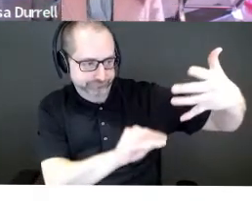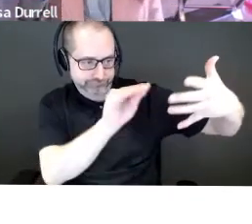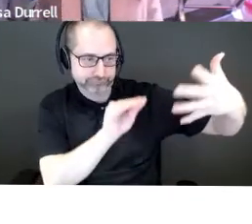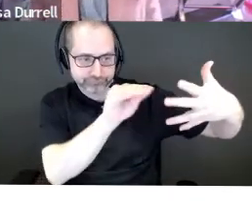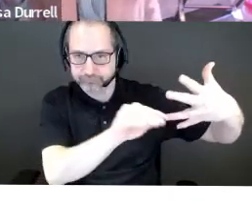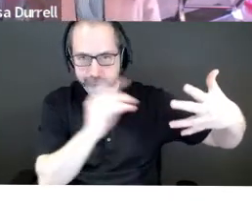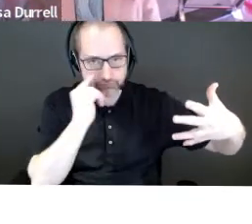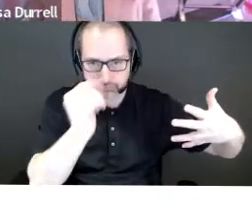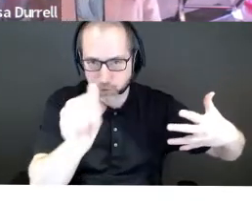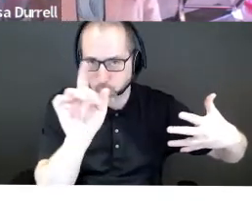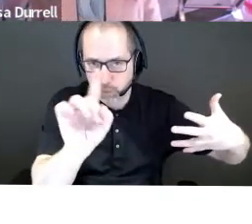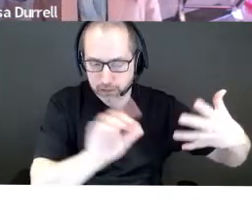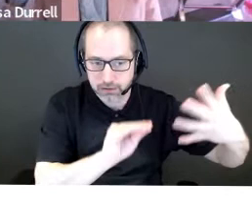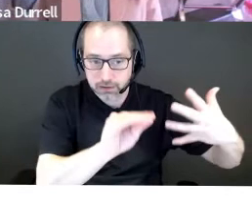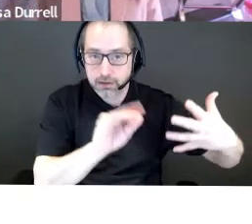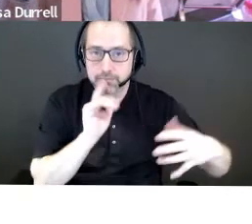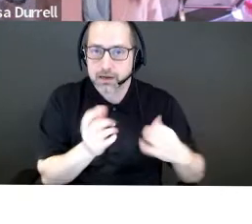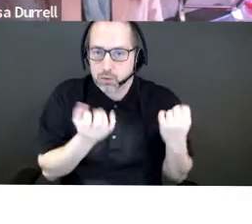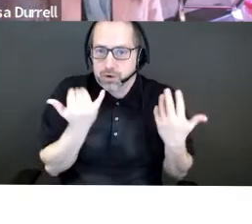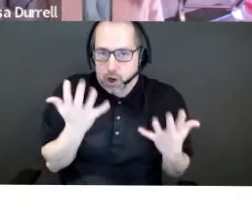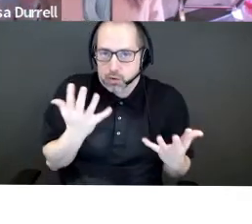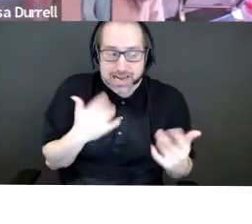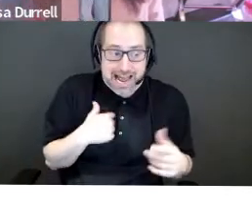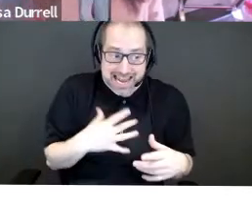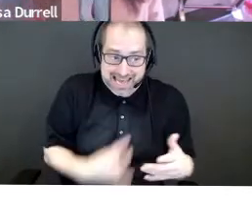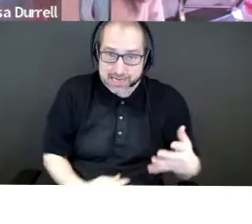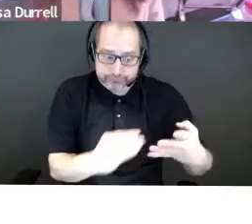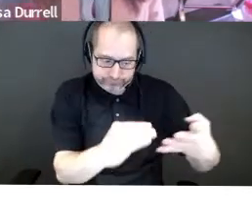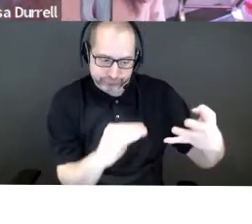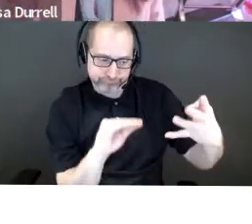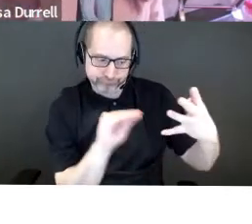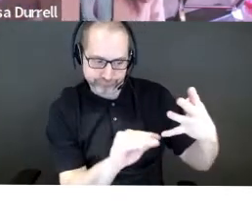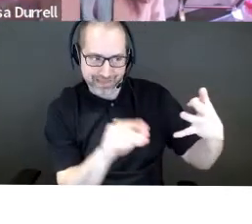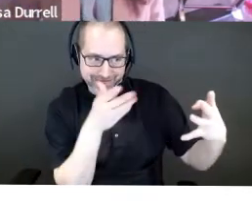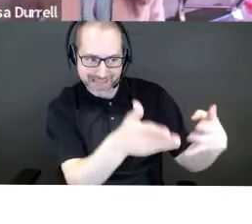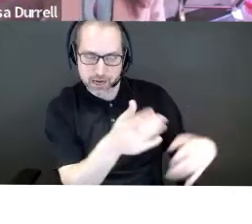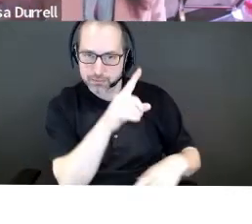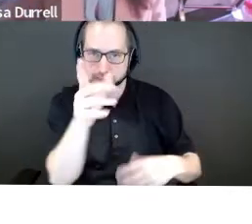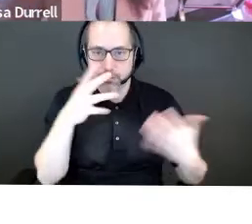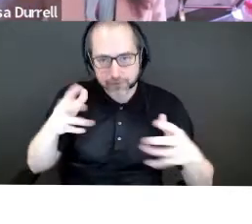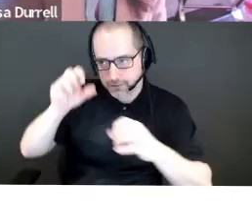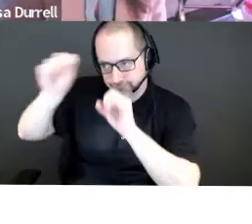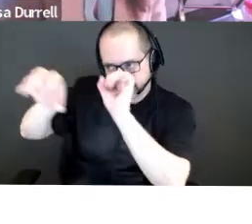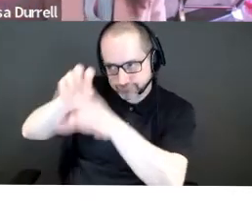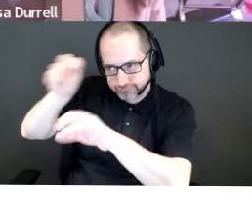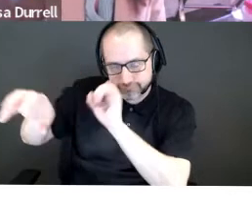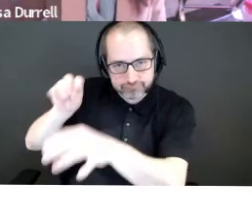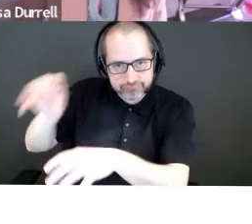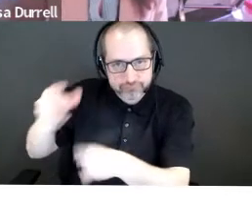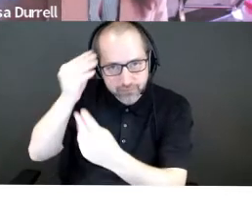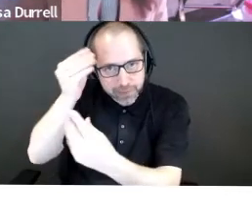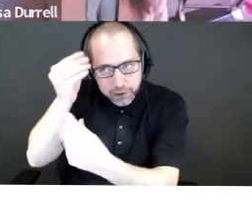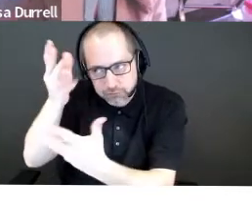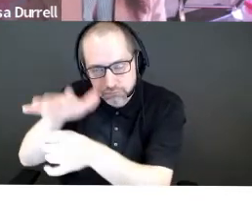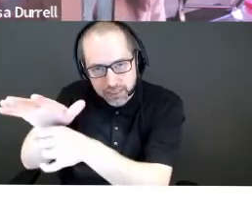information to get them to the competition that now they can actually evaluate the competition, understanding a lot of other things like the market,